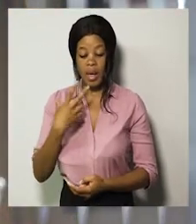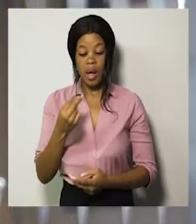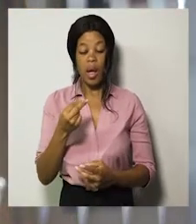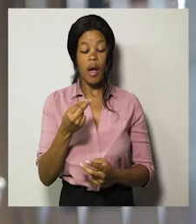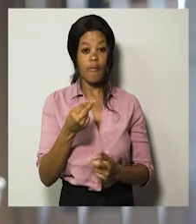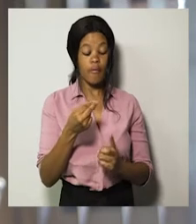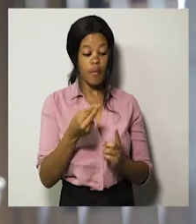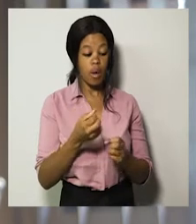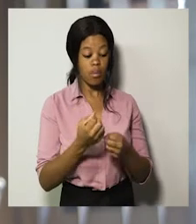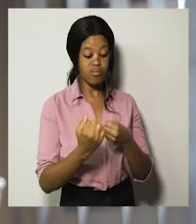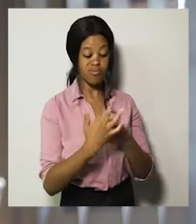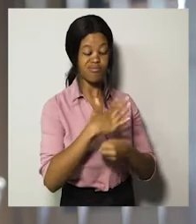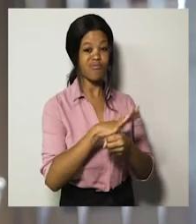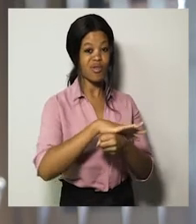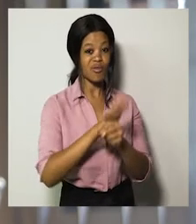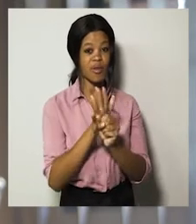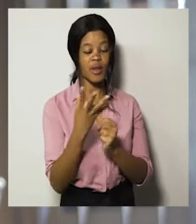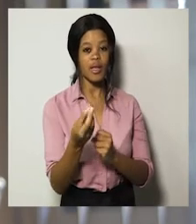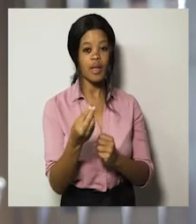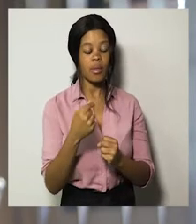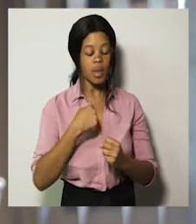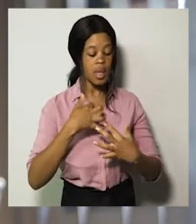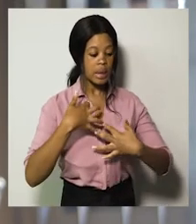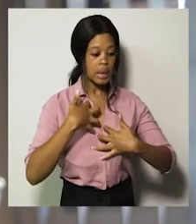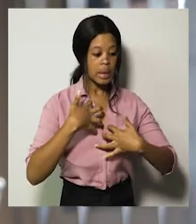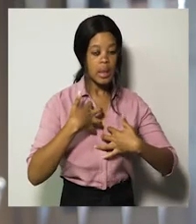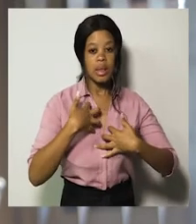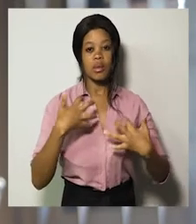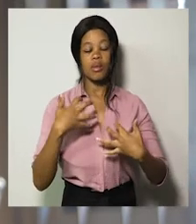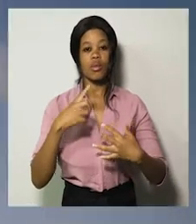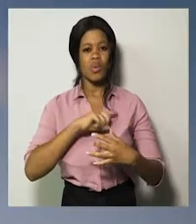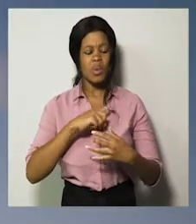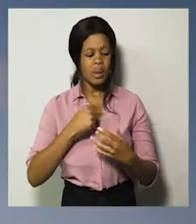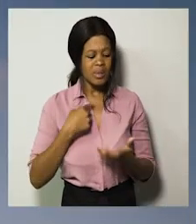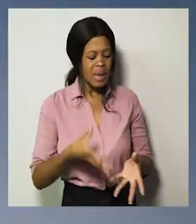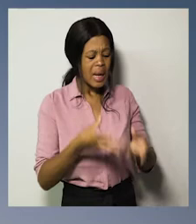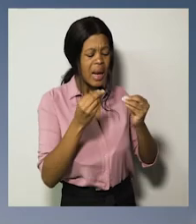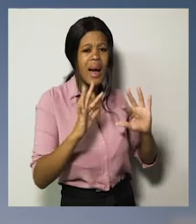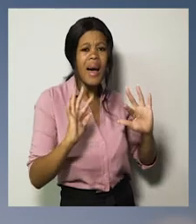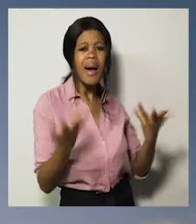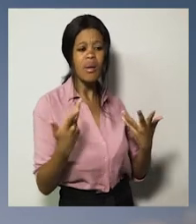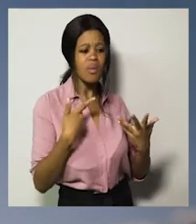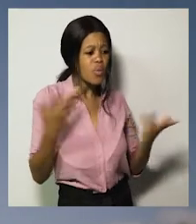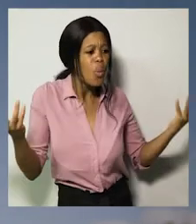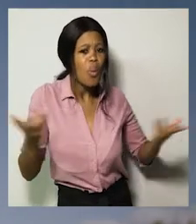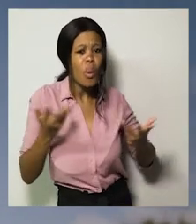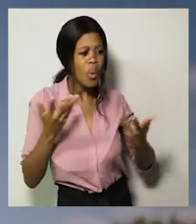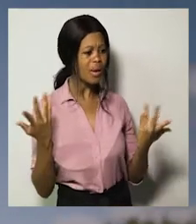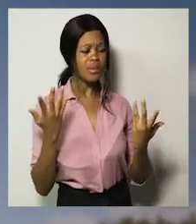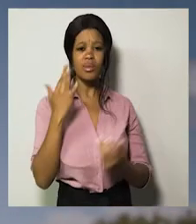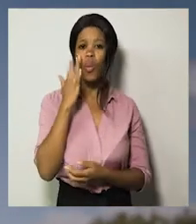I had anxiety fear and a lot of unanswered questions because how did I get it where